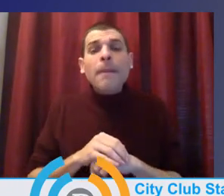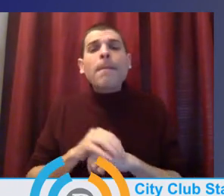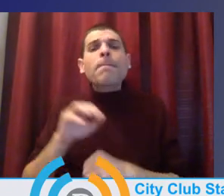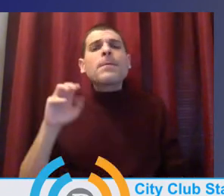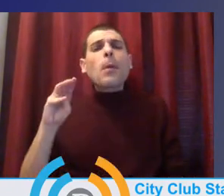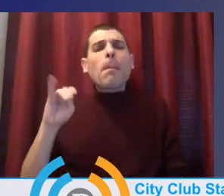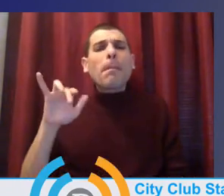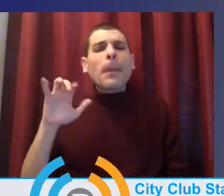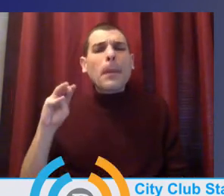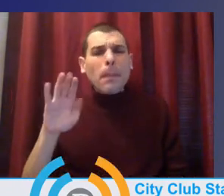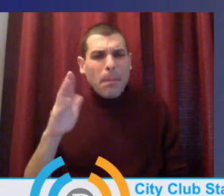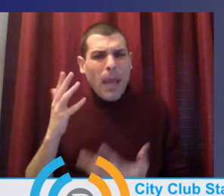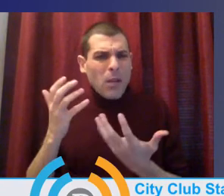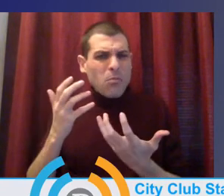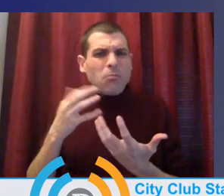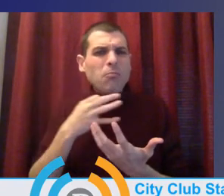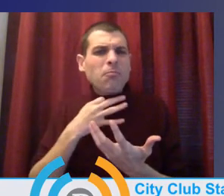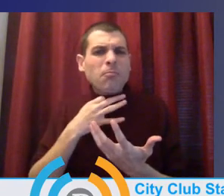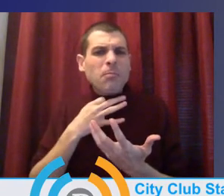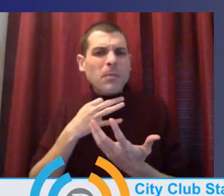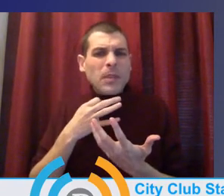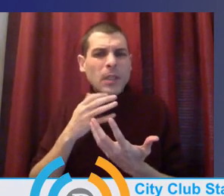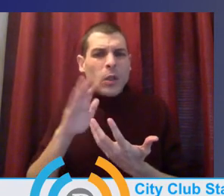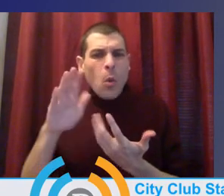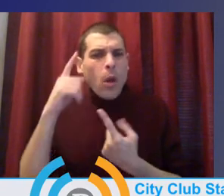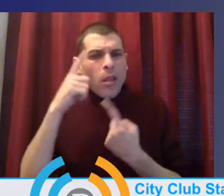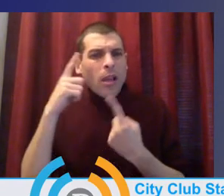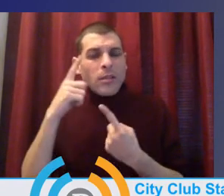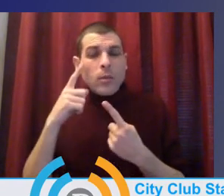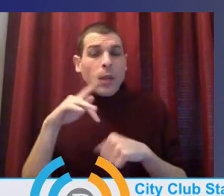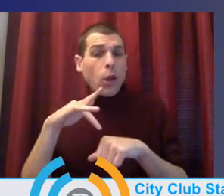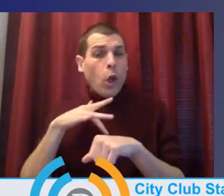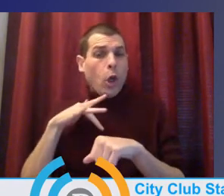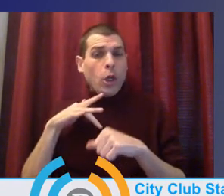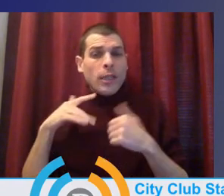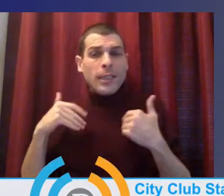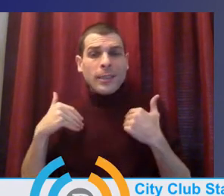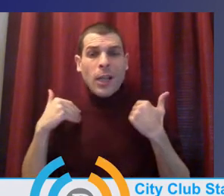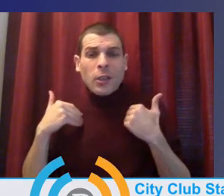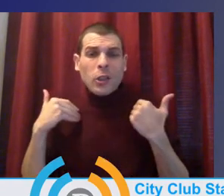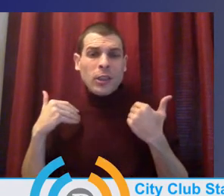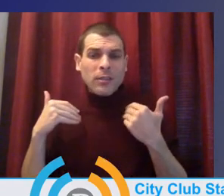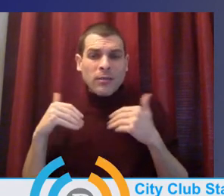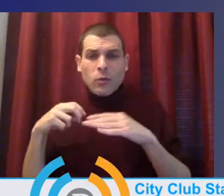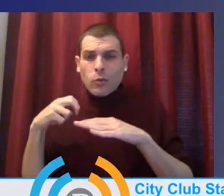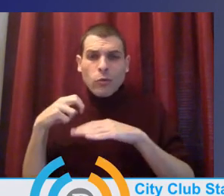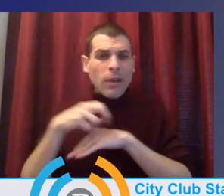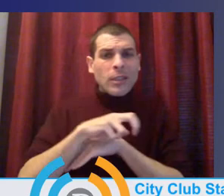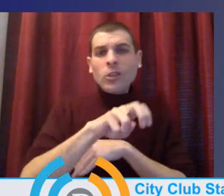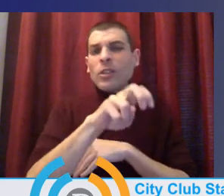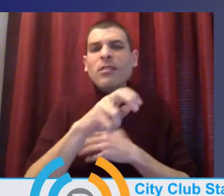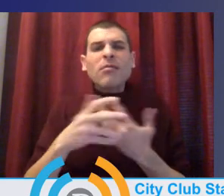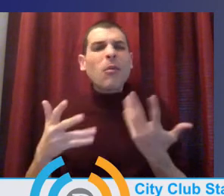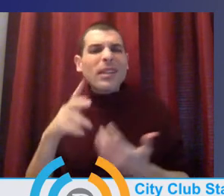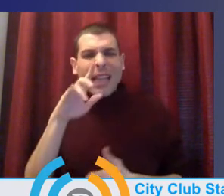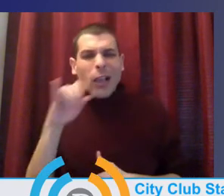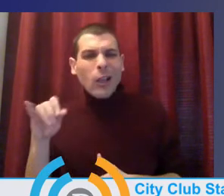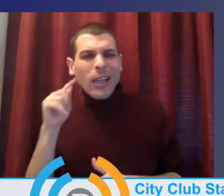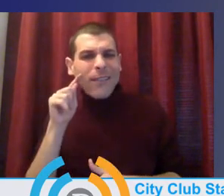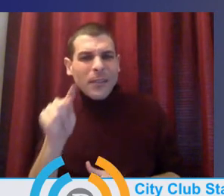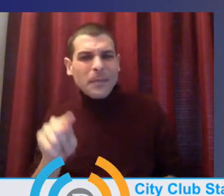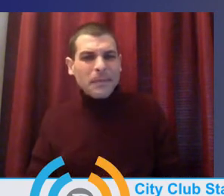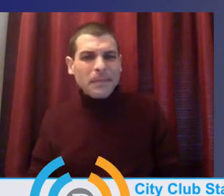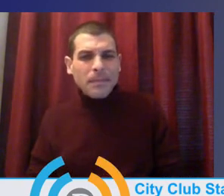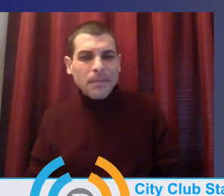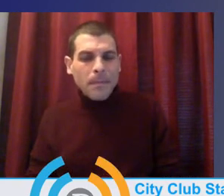looks like in the early childhood setting. What does that look like in the, in the, in the early childhood space? Yeah. Thanks for that question, Toya.